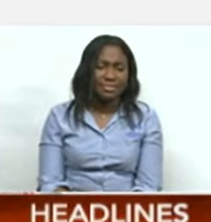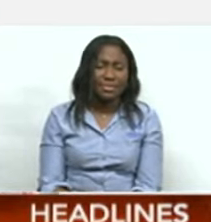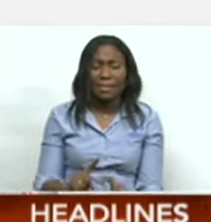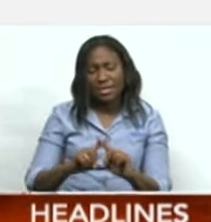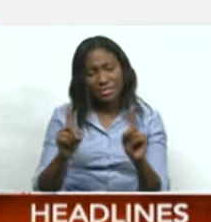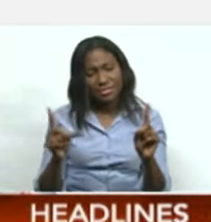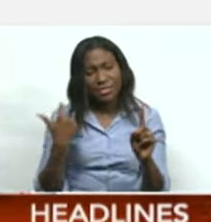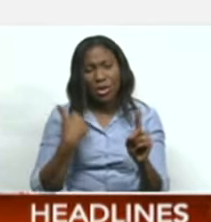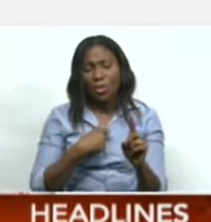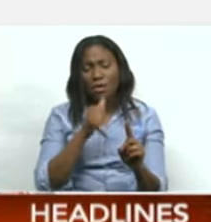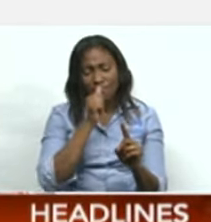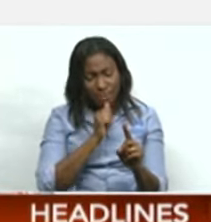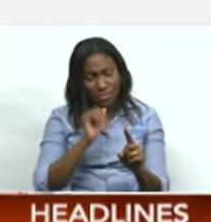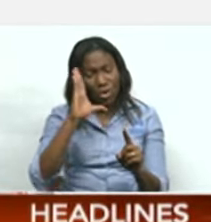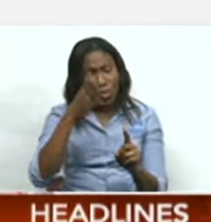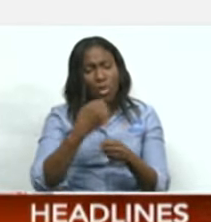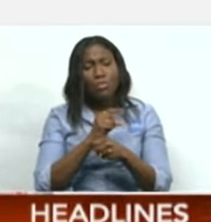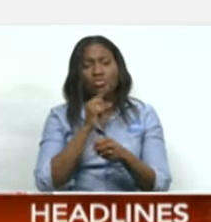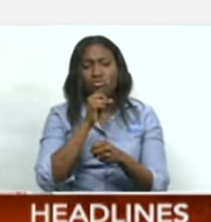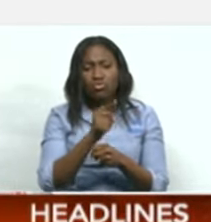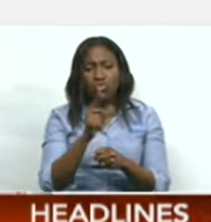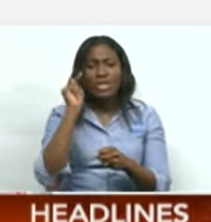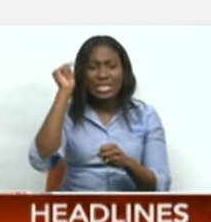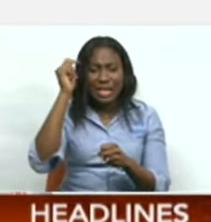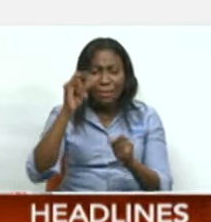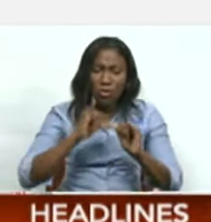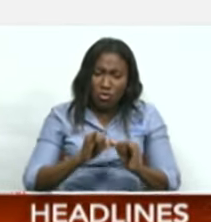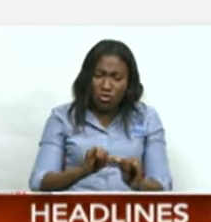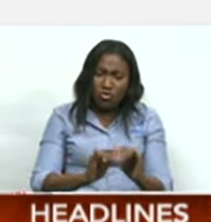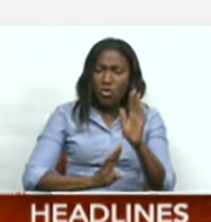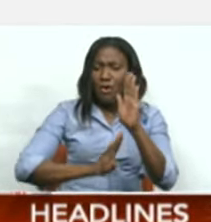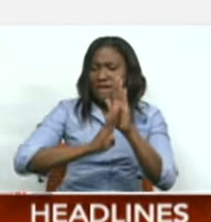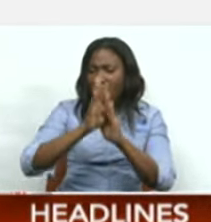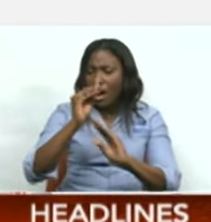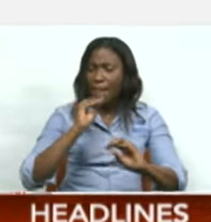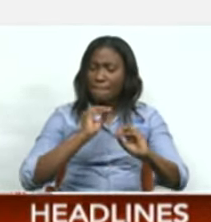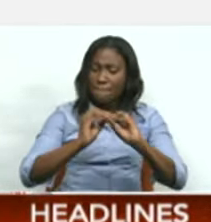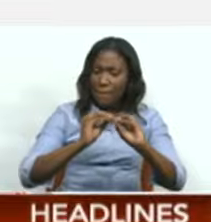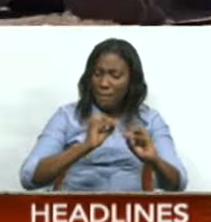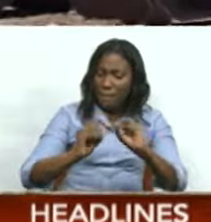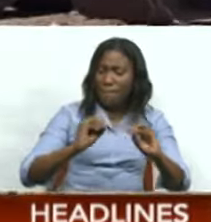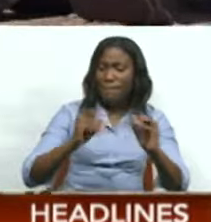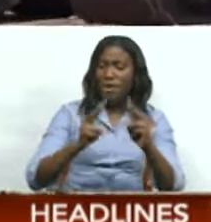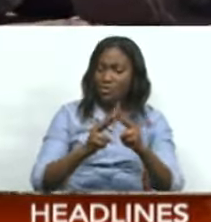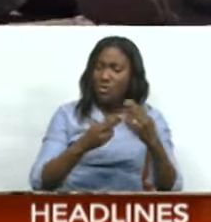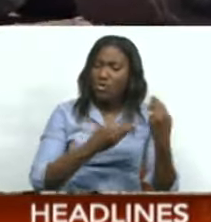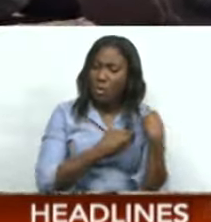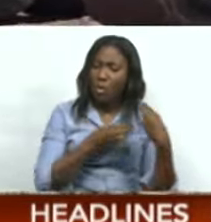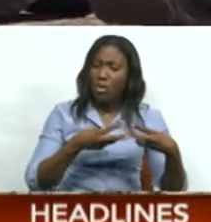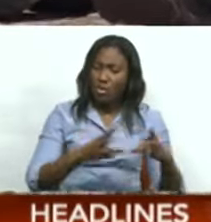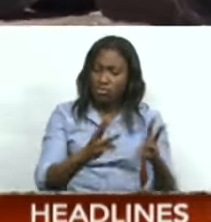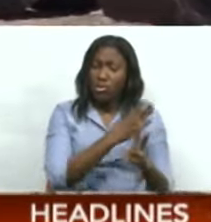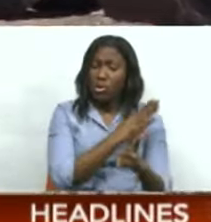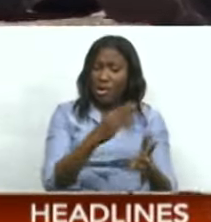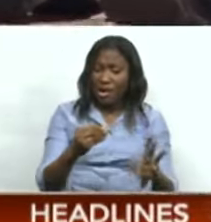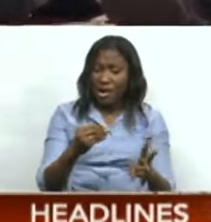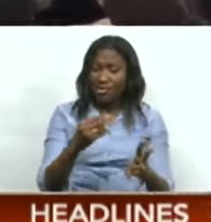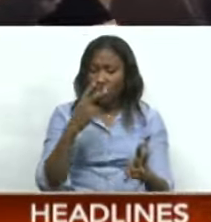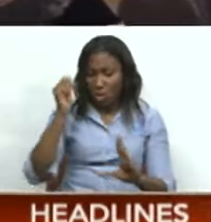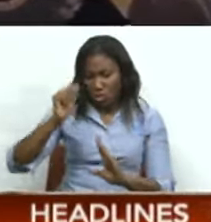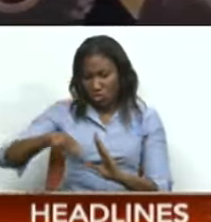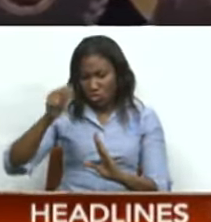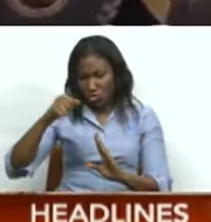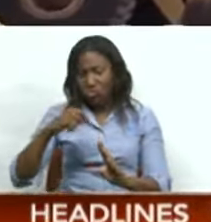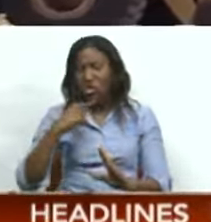we will ensure that Tobago's development continues in the most responsible manner. The injunction was granted on